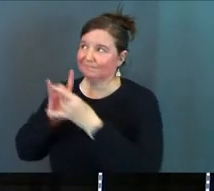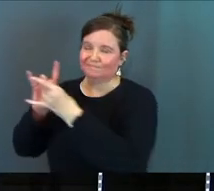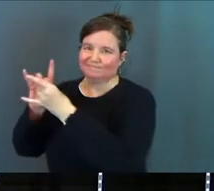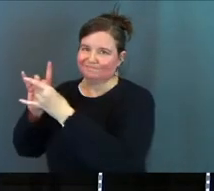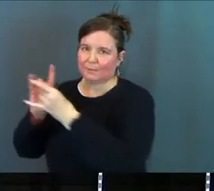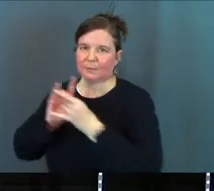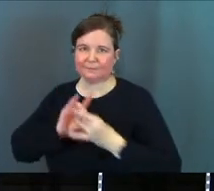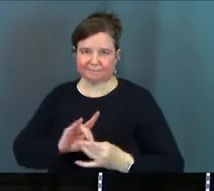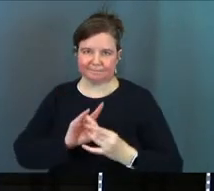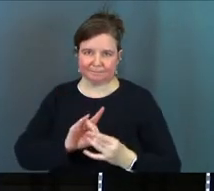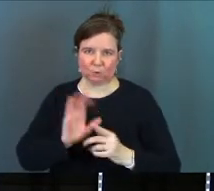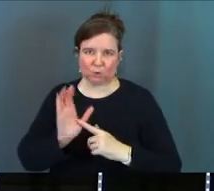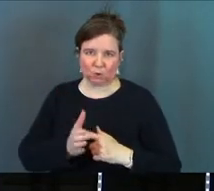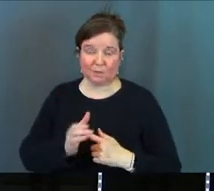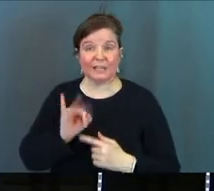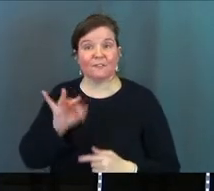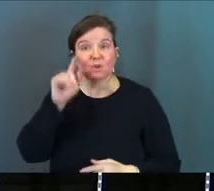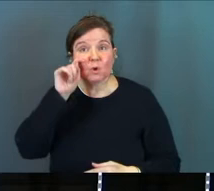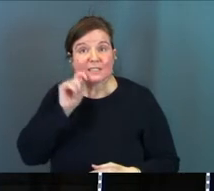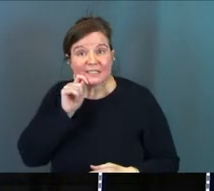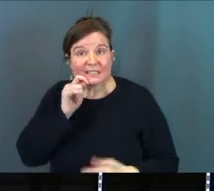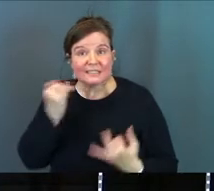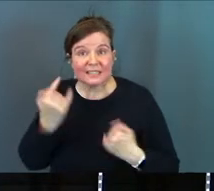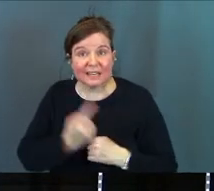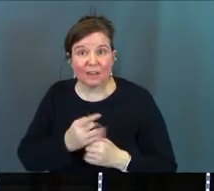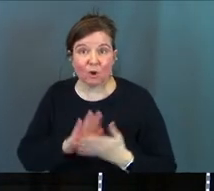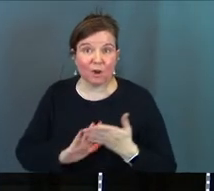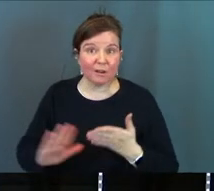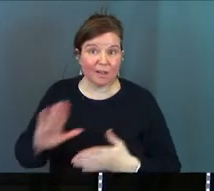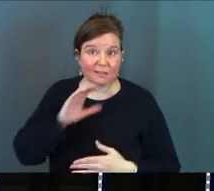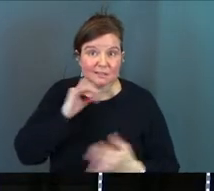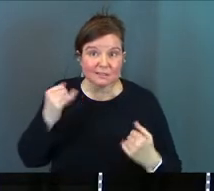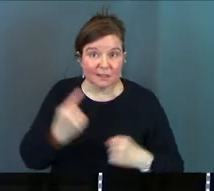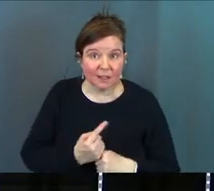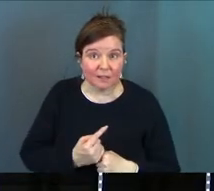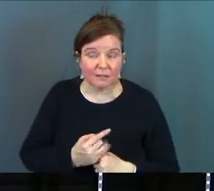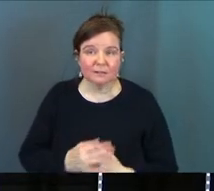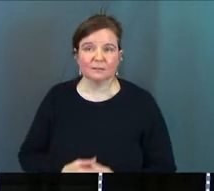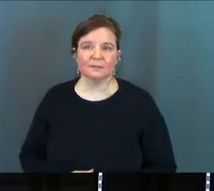and if you're a if you're a teen today if you're college today